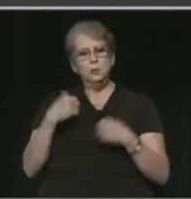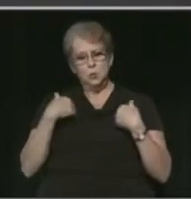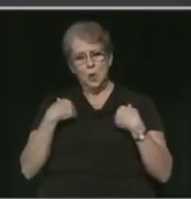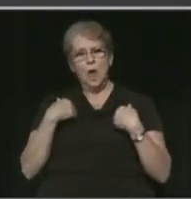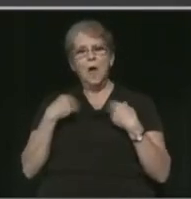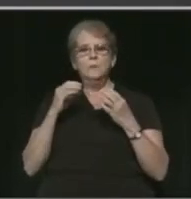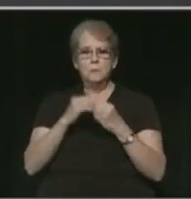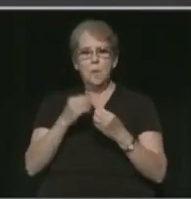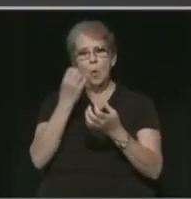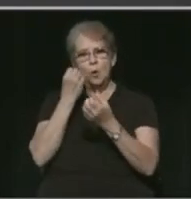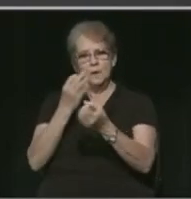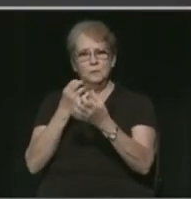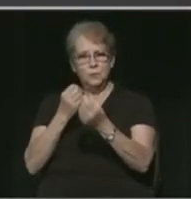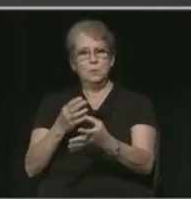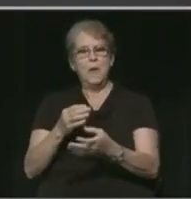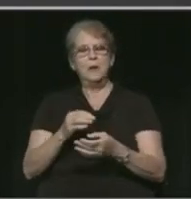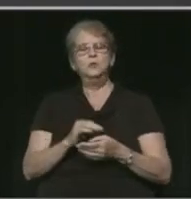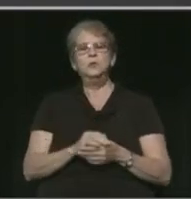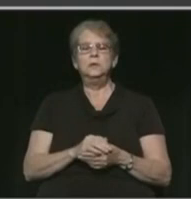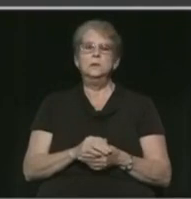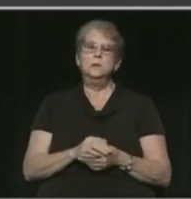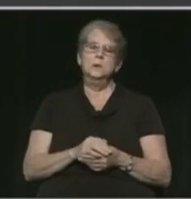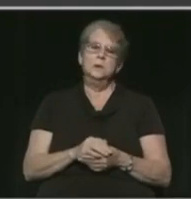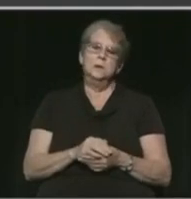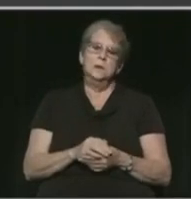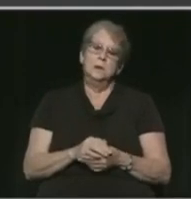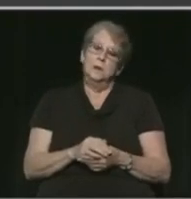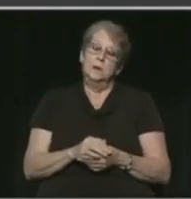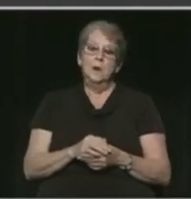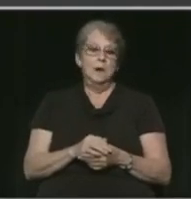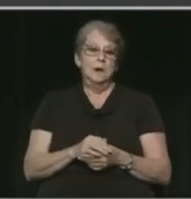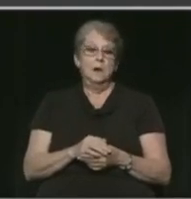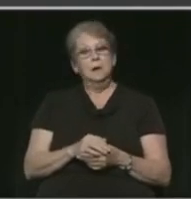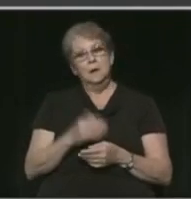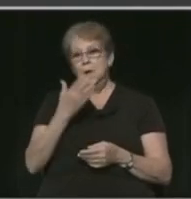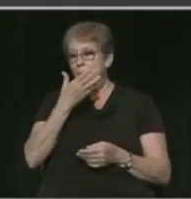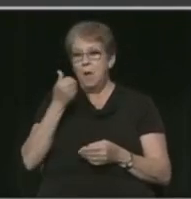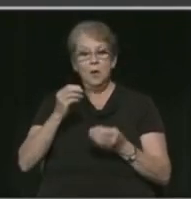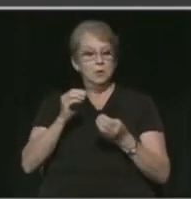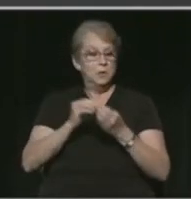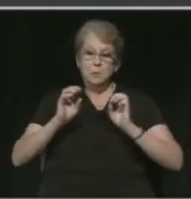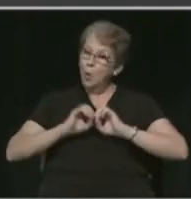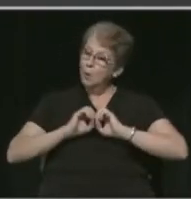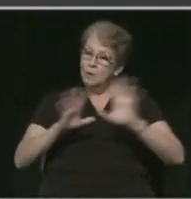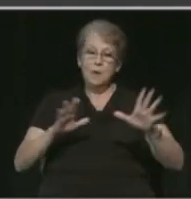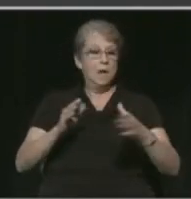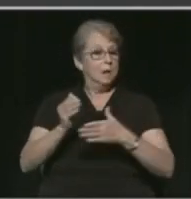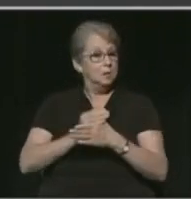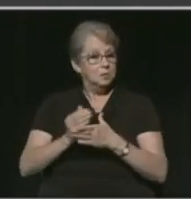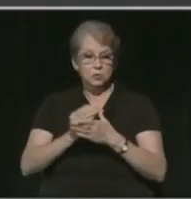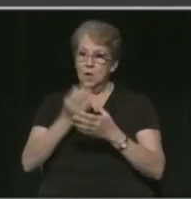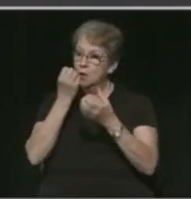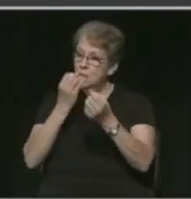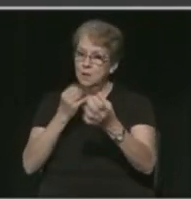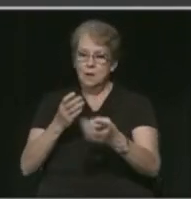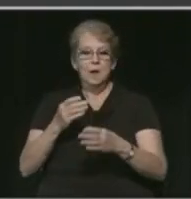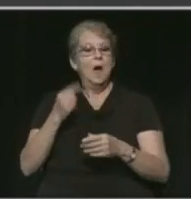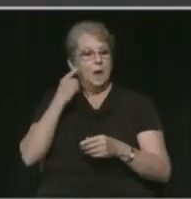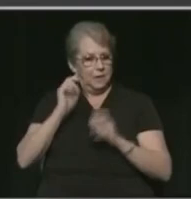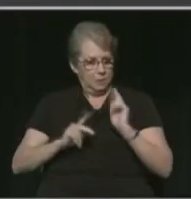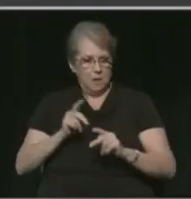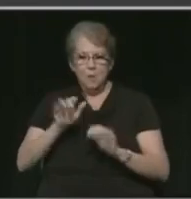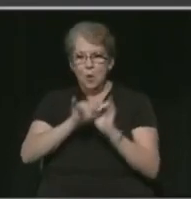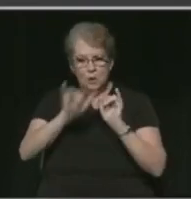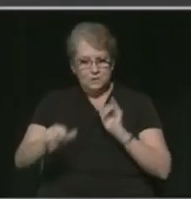information out there and err on the side of transparency. I think that people are in their homes, they're